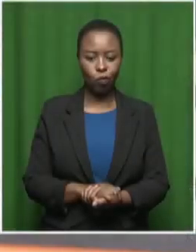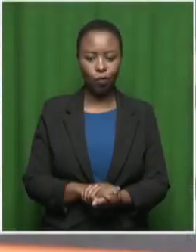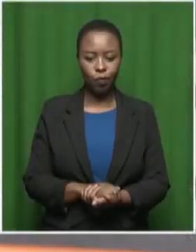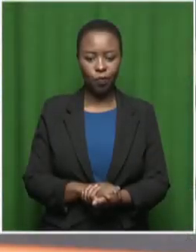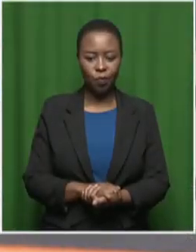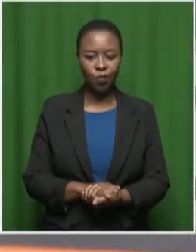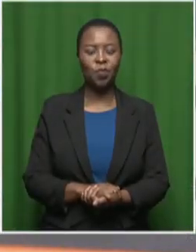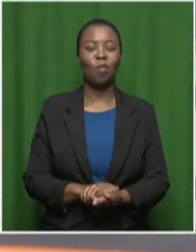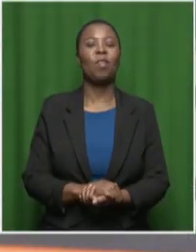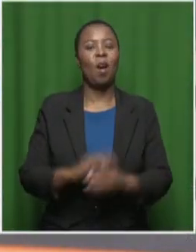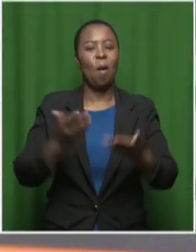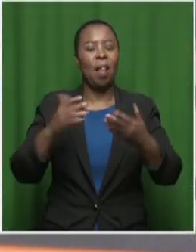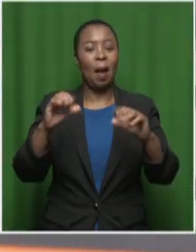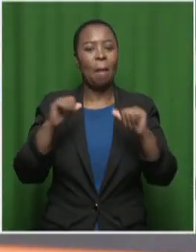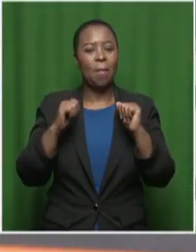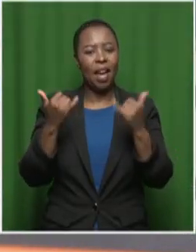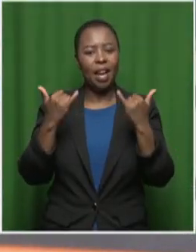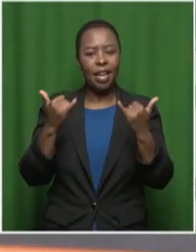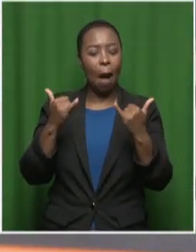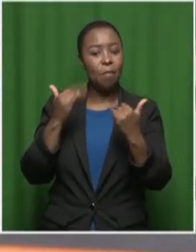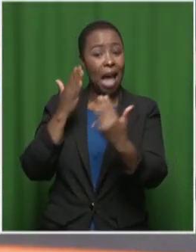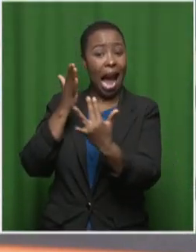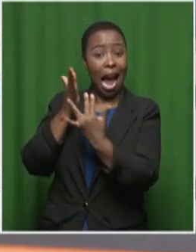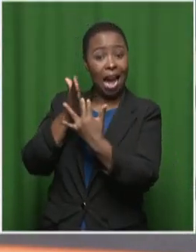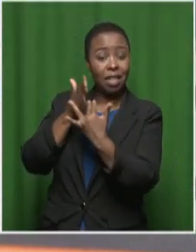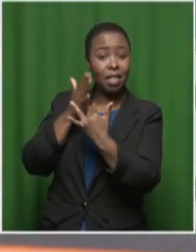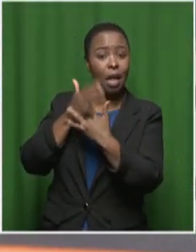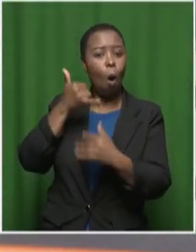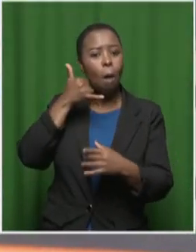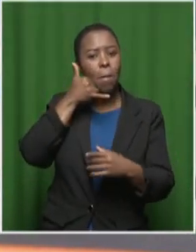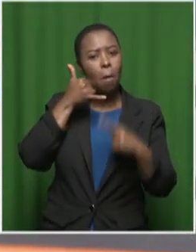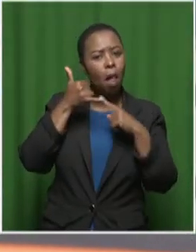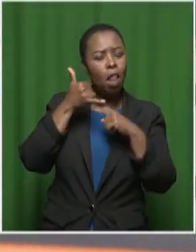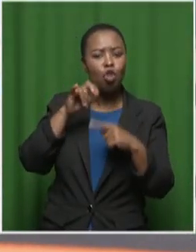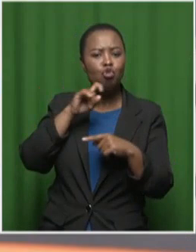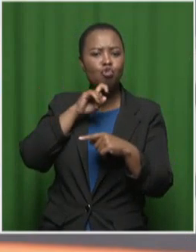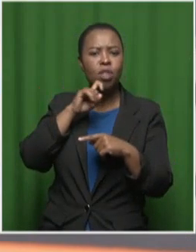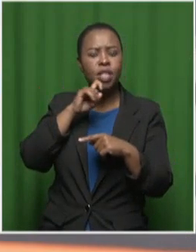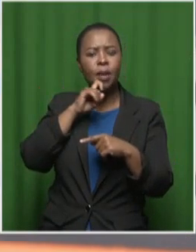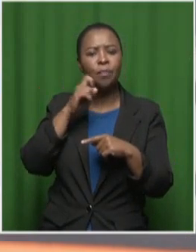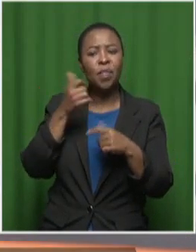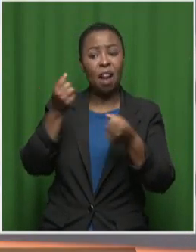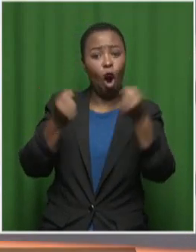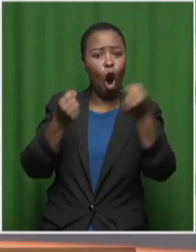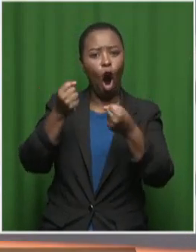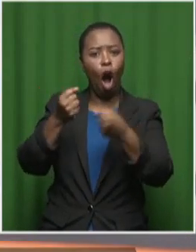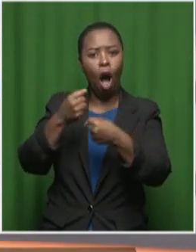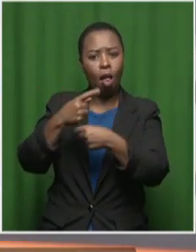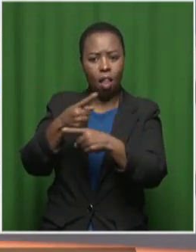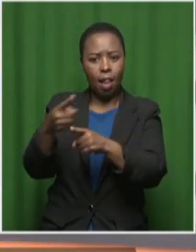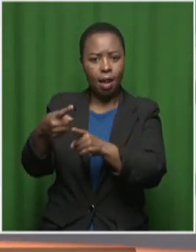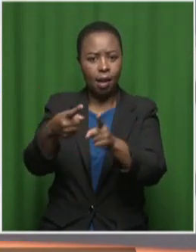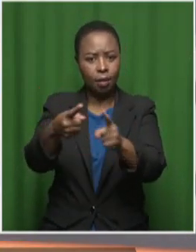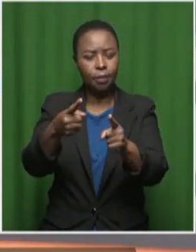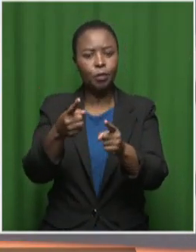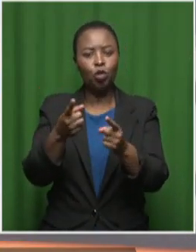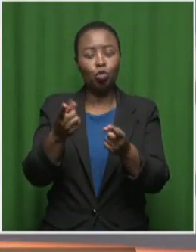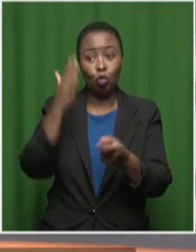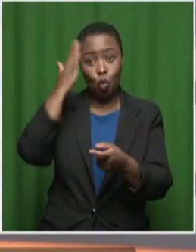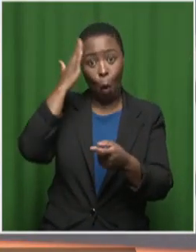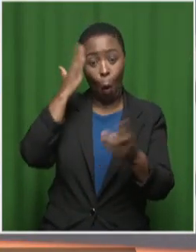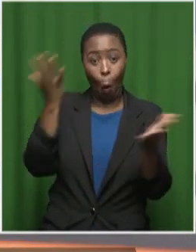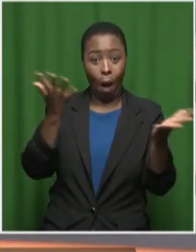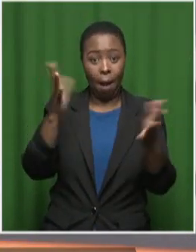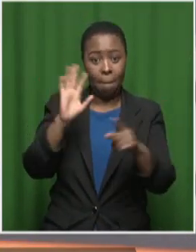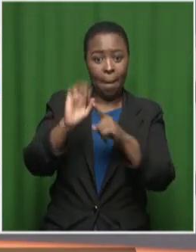Welcome back. Now, from accessing our mobile phones, using a vehicle navigating system to find our way, and discovering the